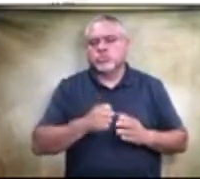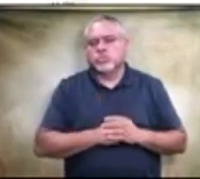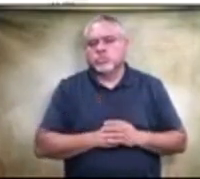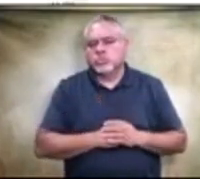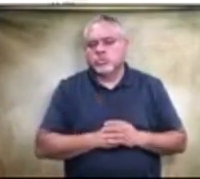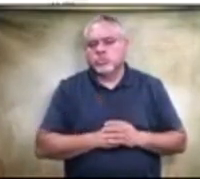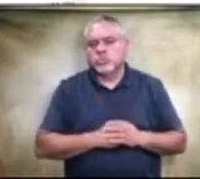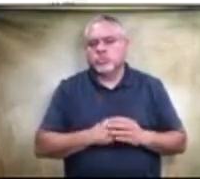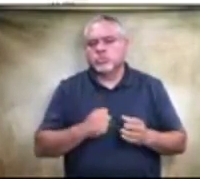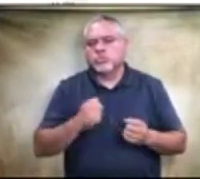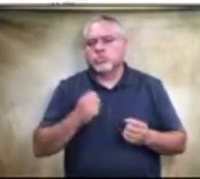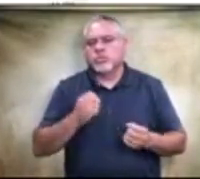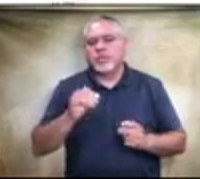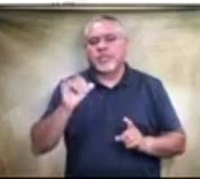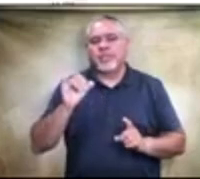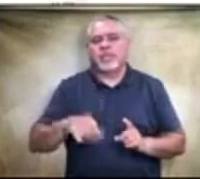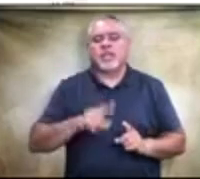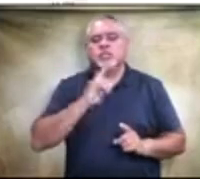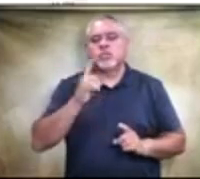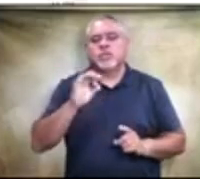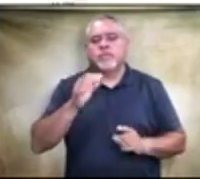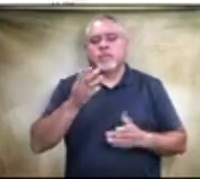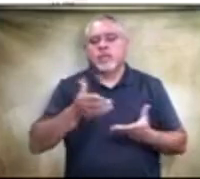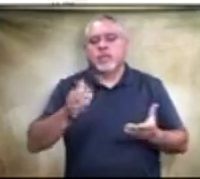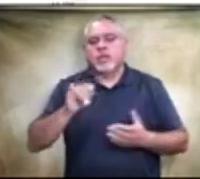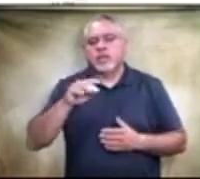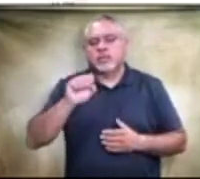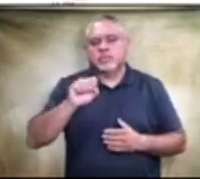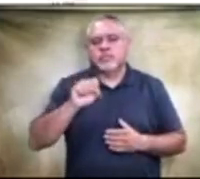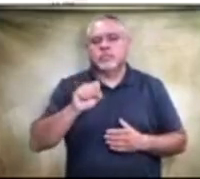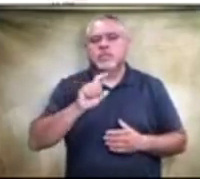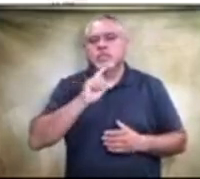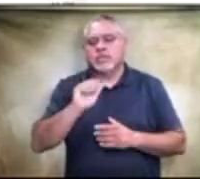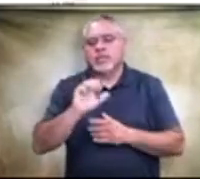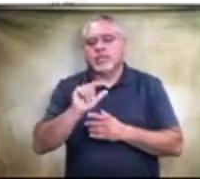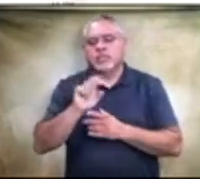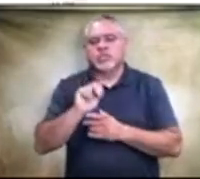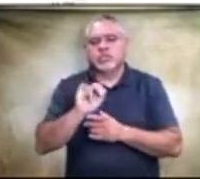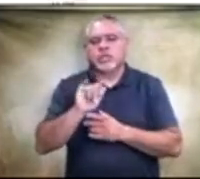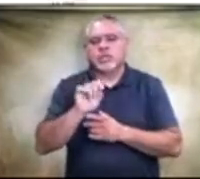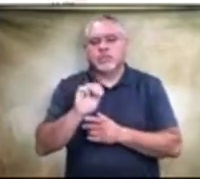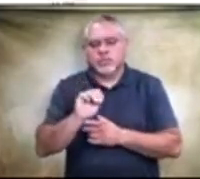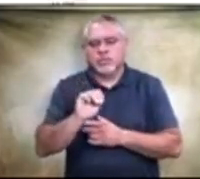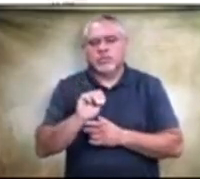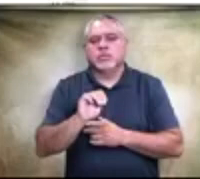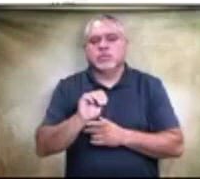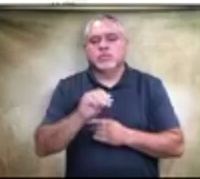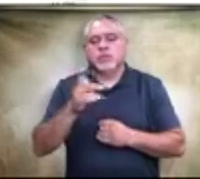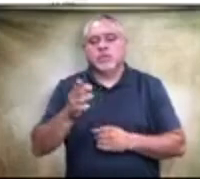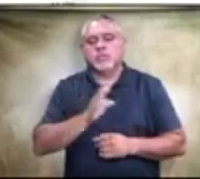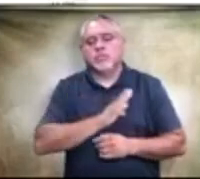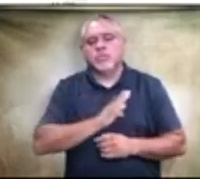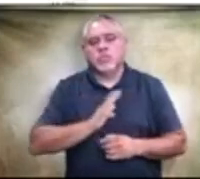So that is one of the items that that is an action item and provided that the board approves